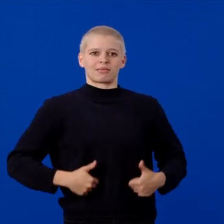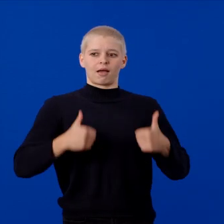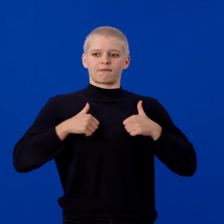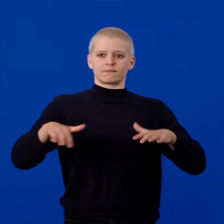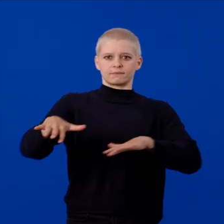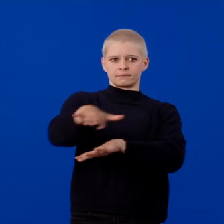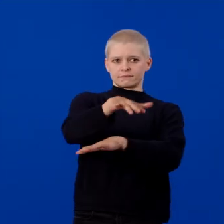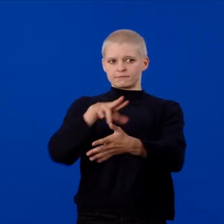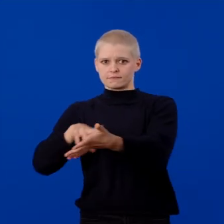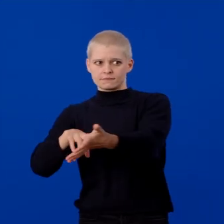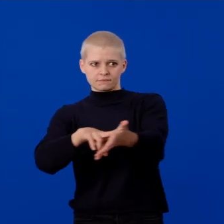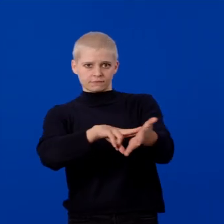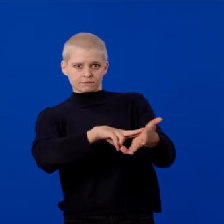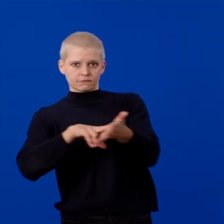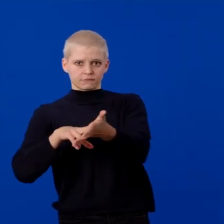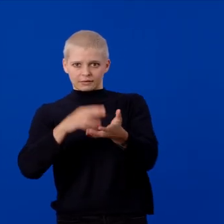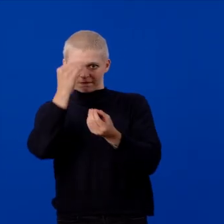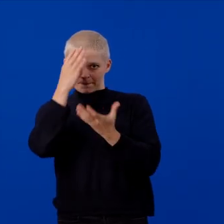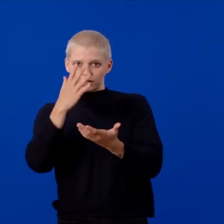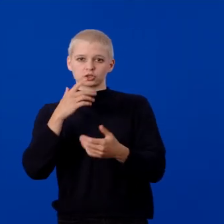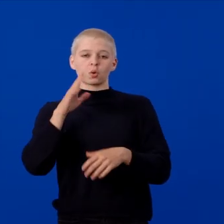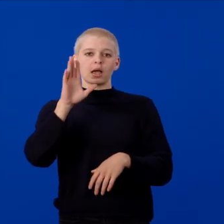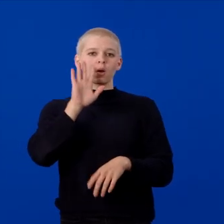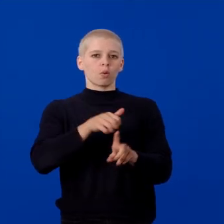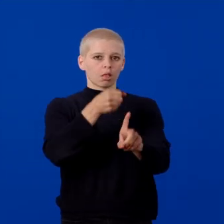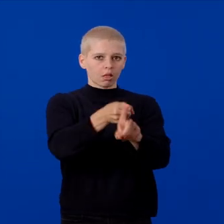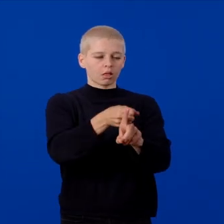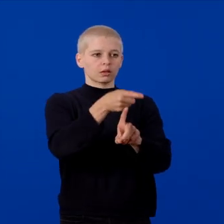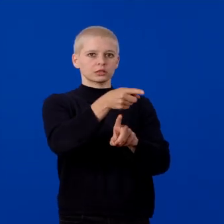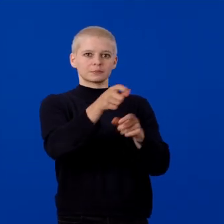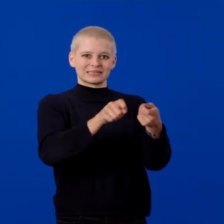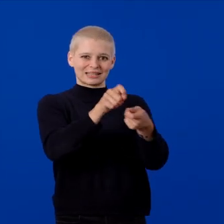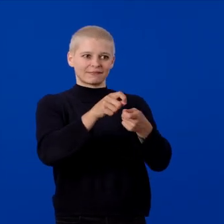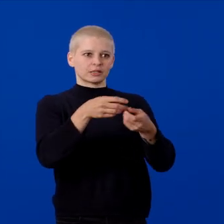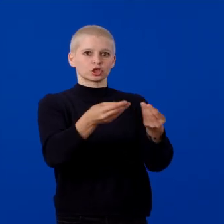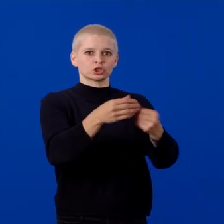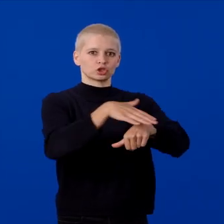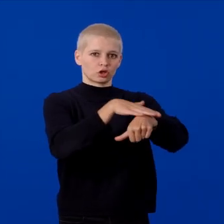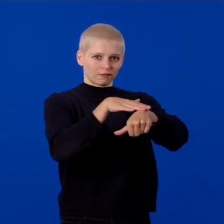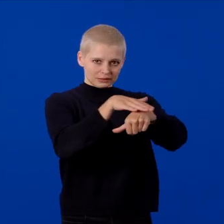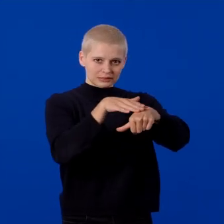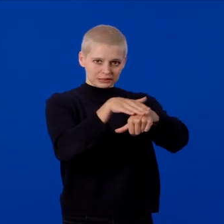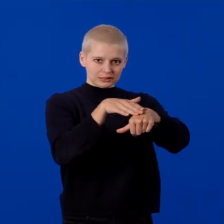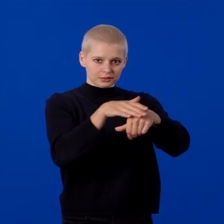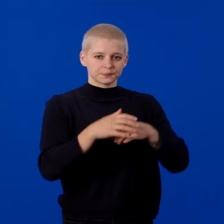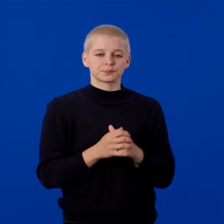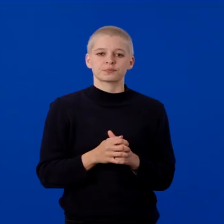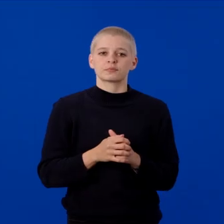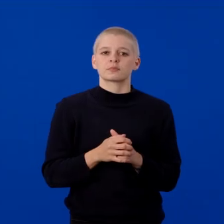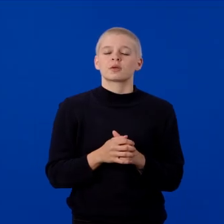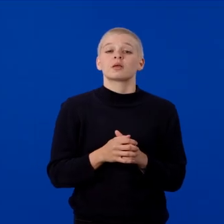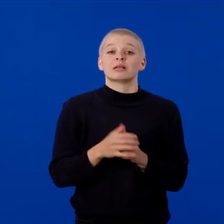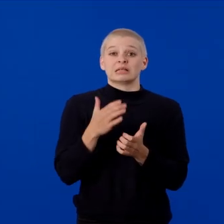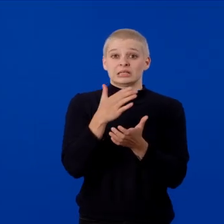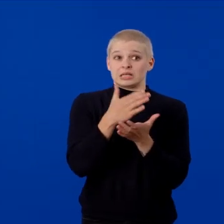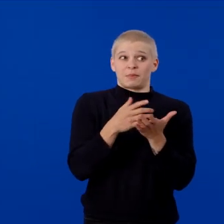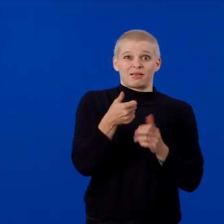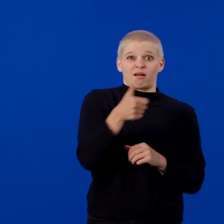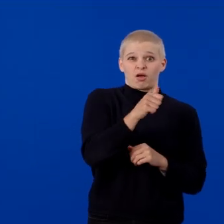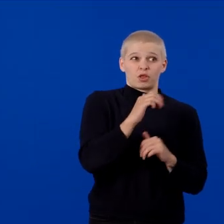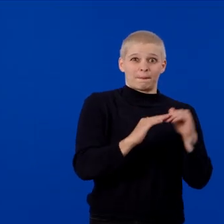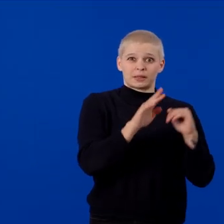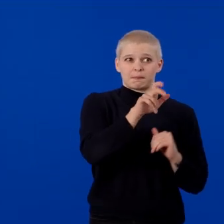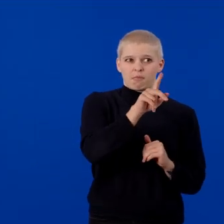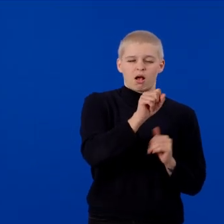to find and hit points on surfaces without needing a space set up. We'll delete some of the added building blocks